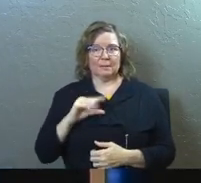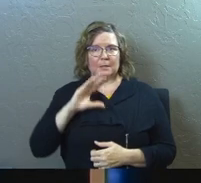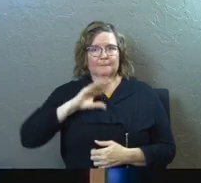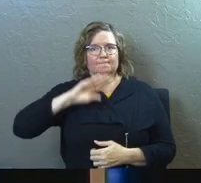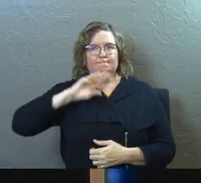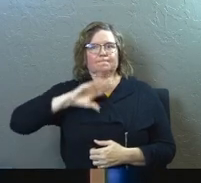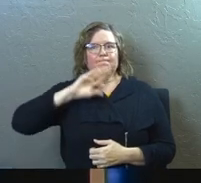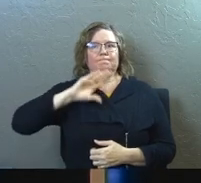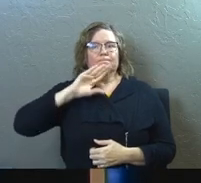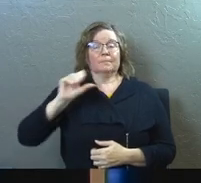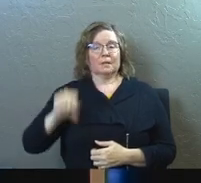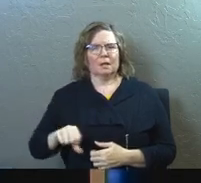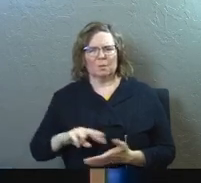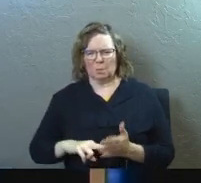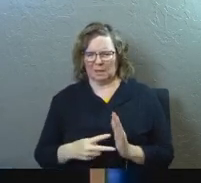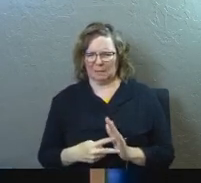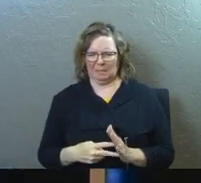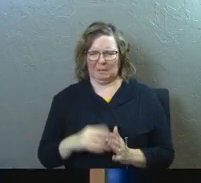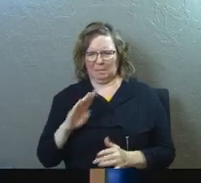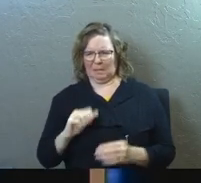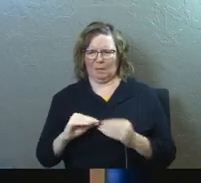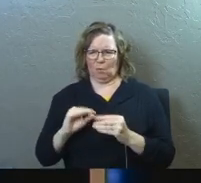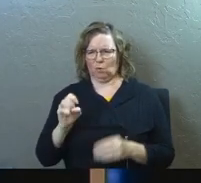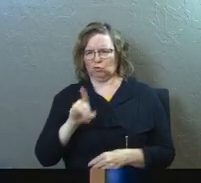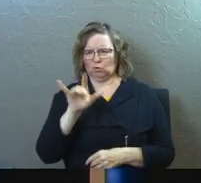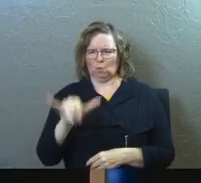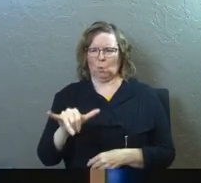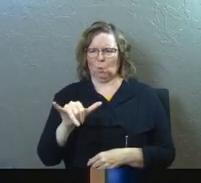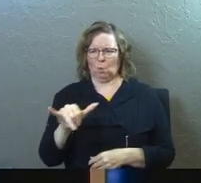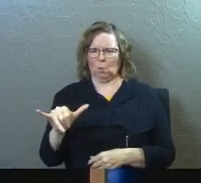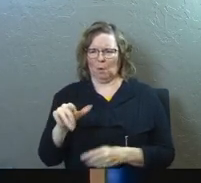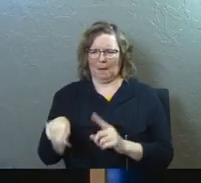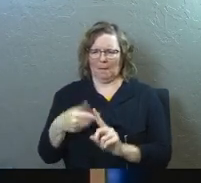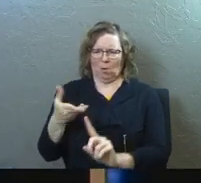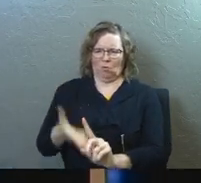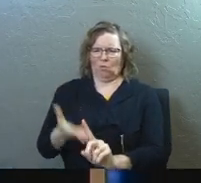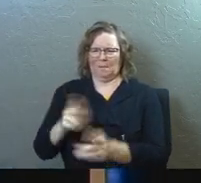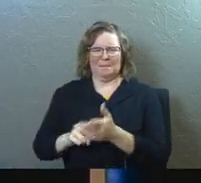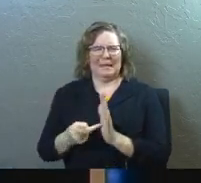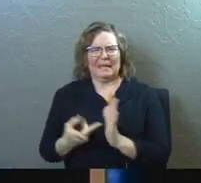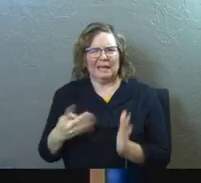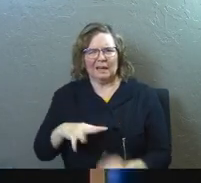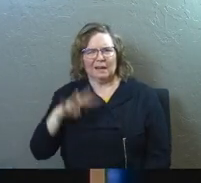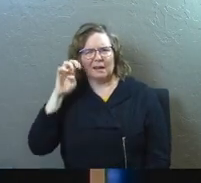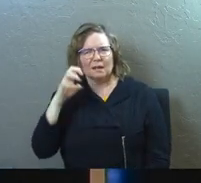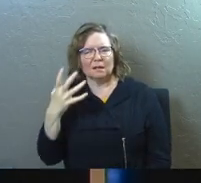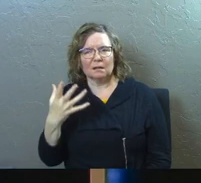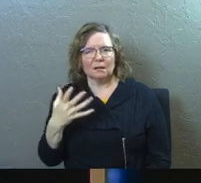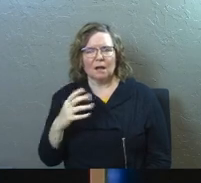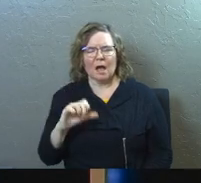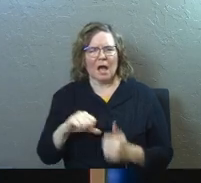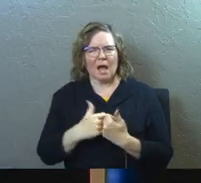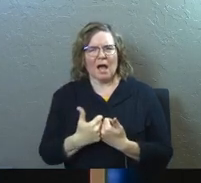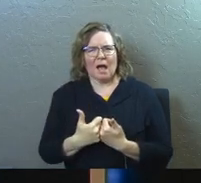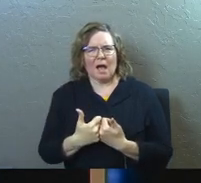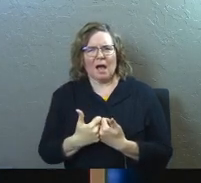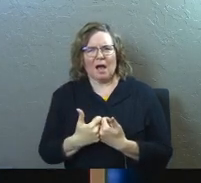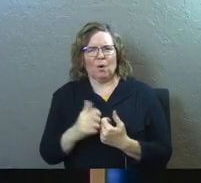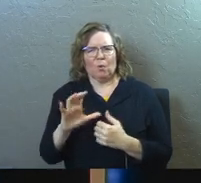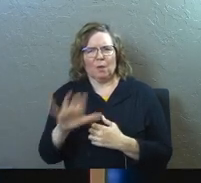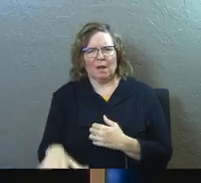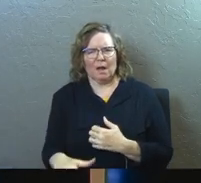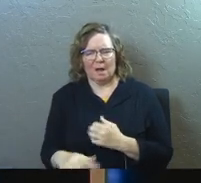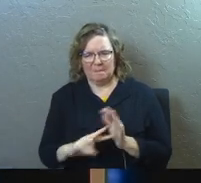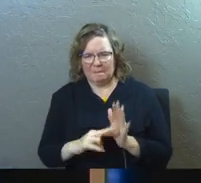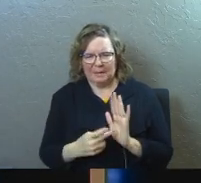bit frustrated. What do you mean just be more joyful about her? What do you mean be intoxicated? Like how do you do that?